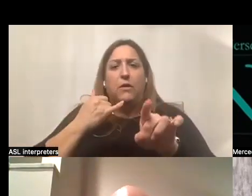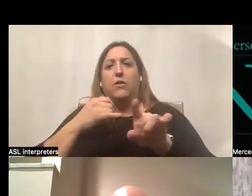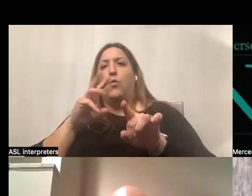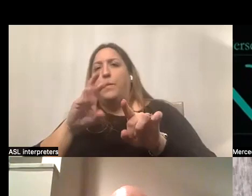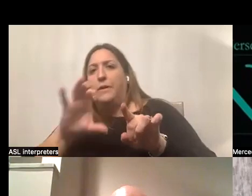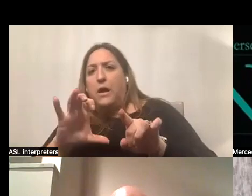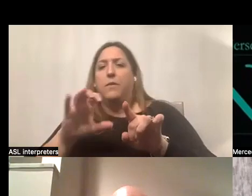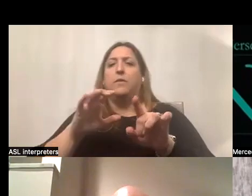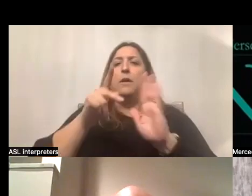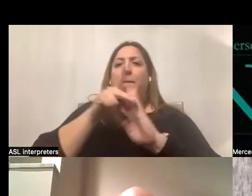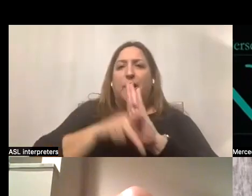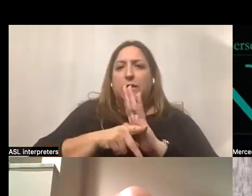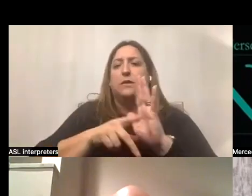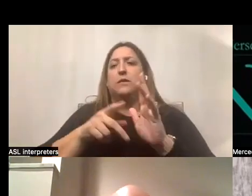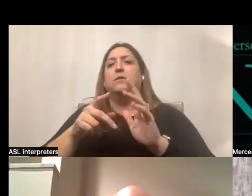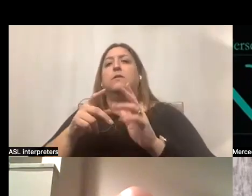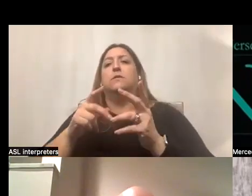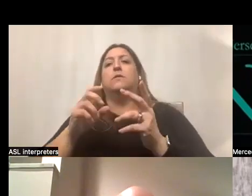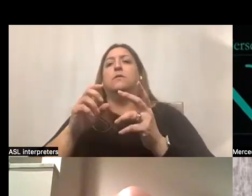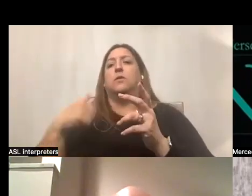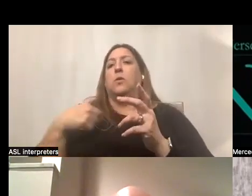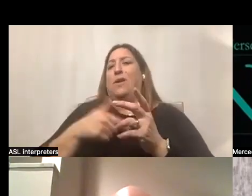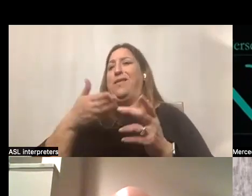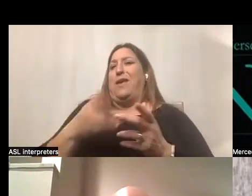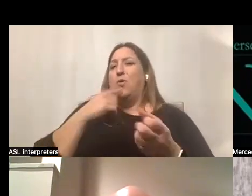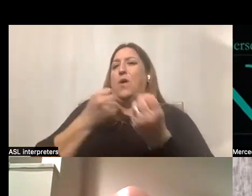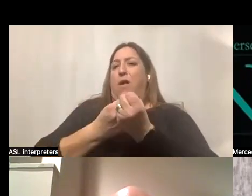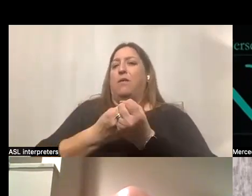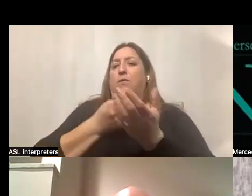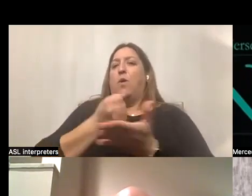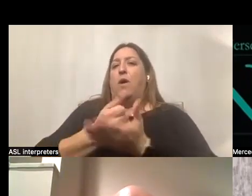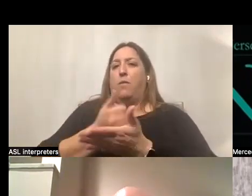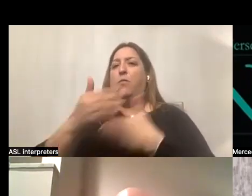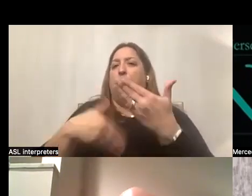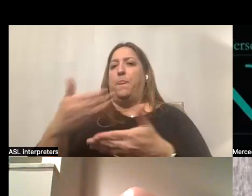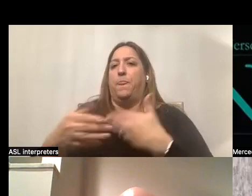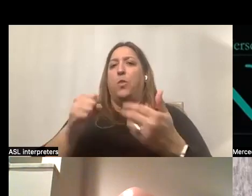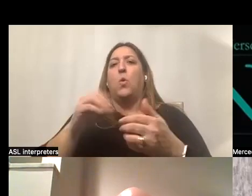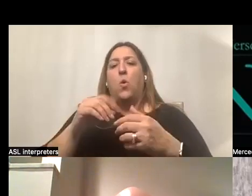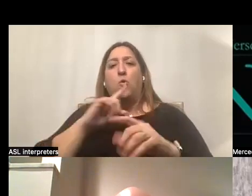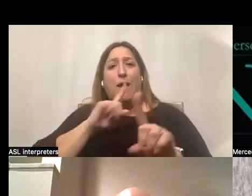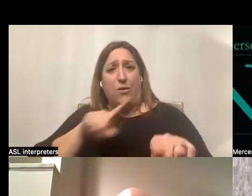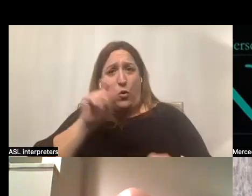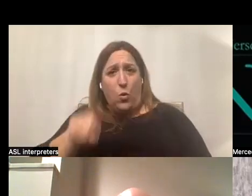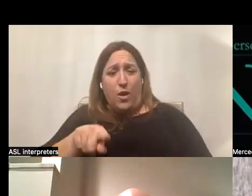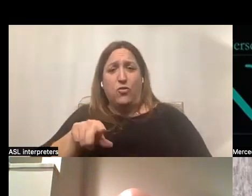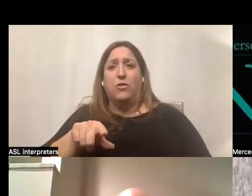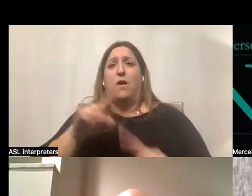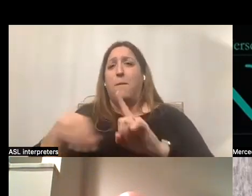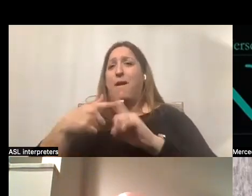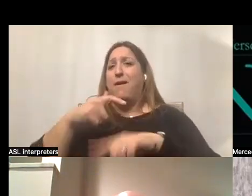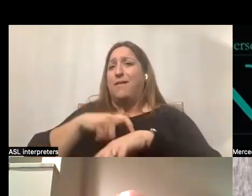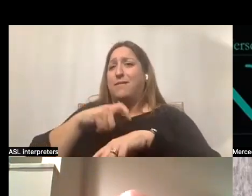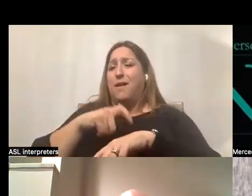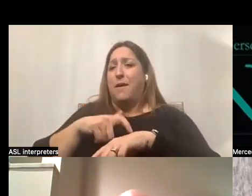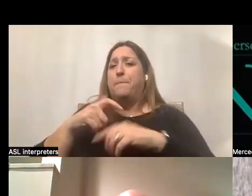policy purchase that we're there to help walk it through. So to answer your question, Mercedes, about timeline. So